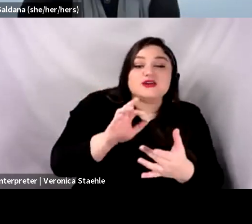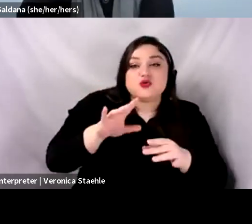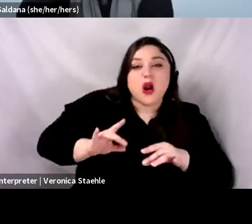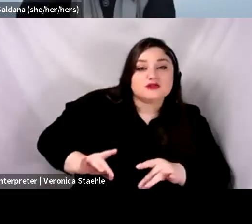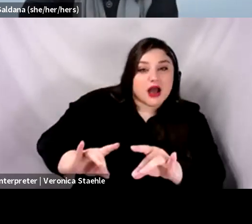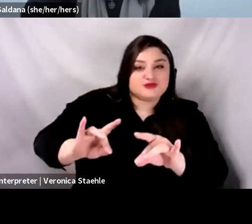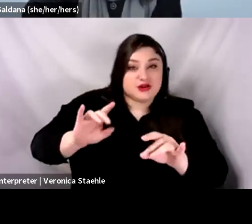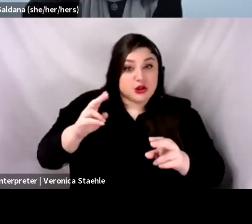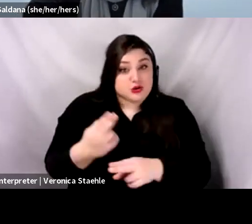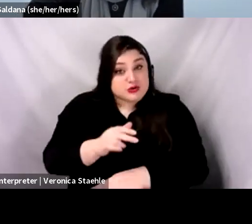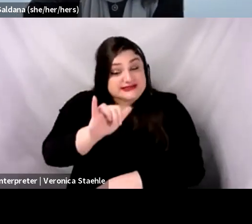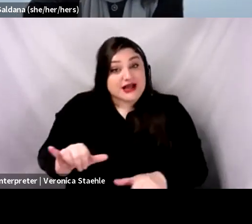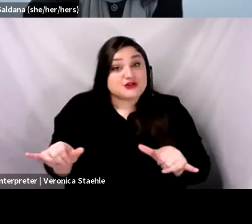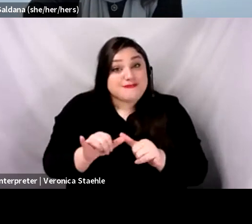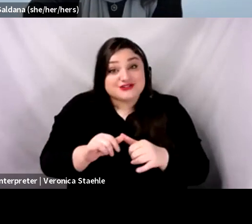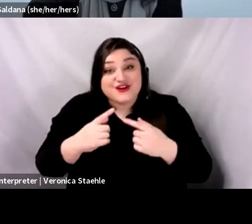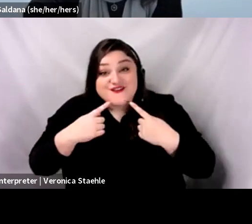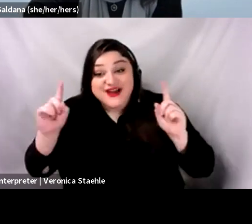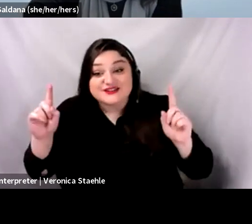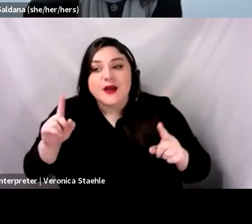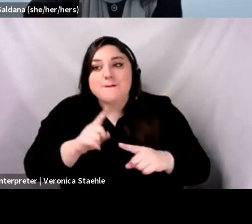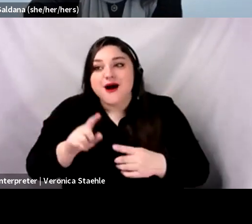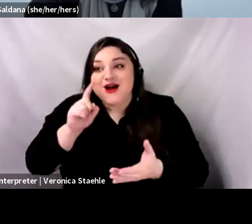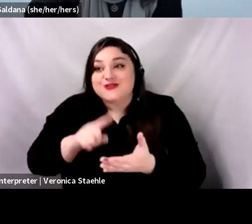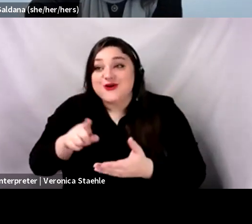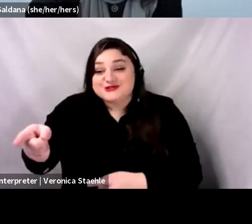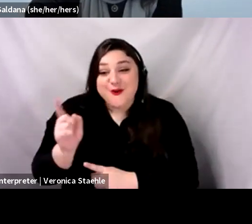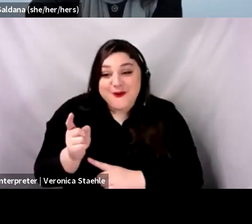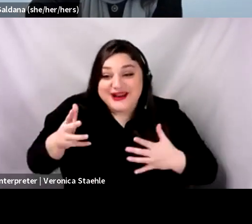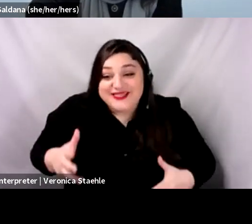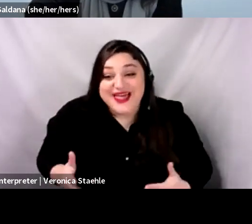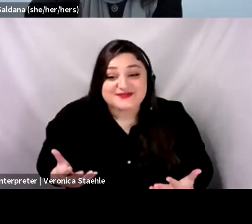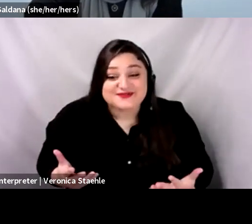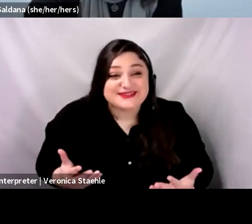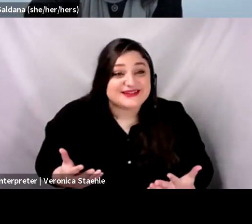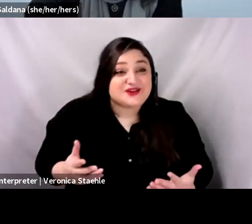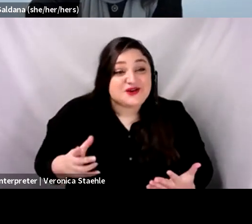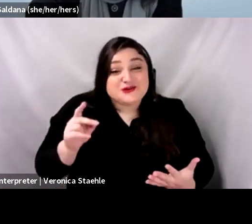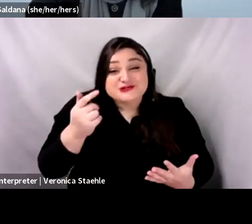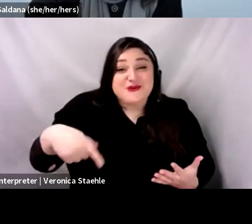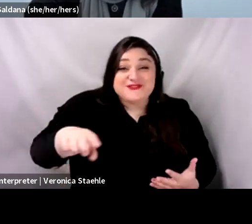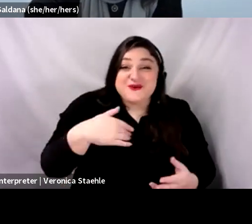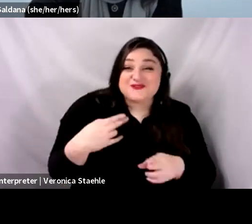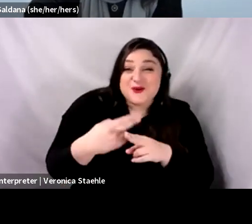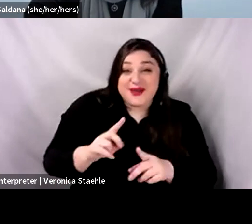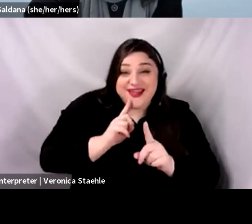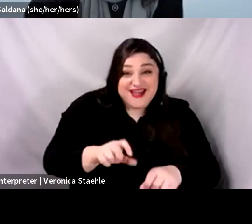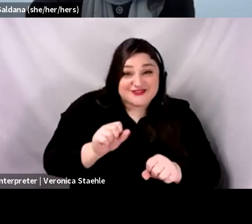But we only have one minute left. Does anybody have a quick answer to share?